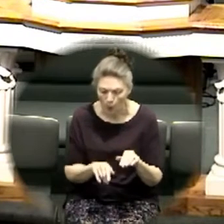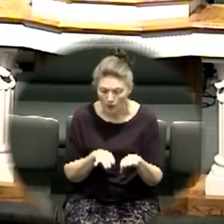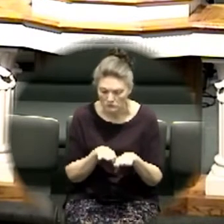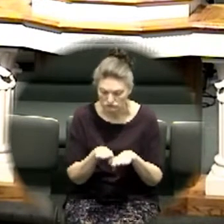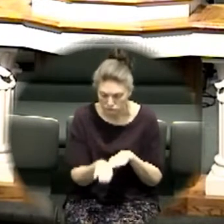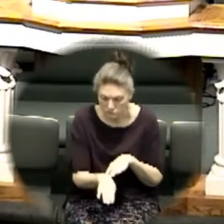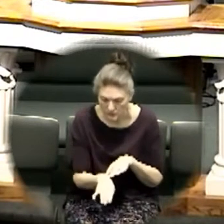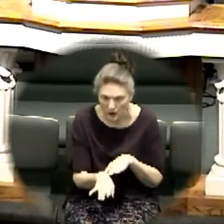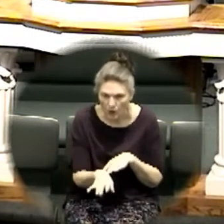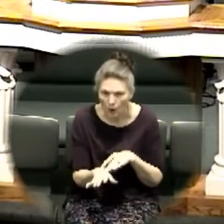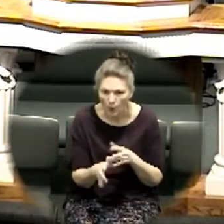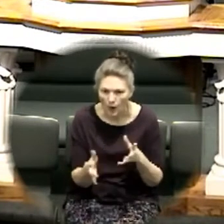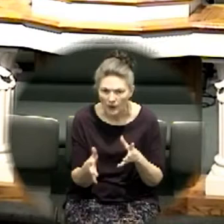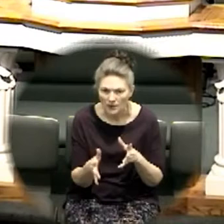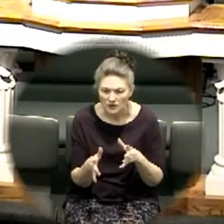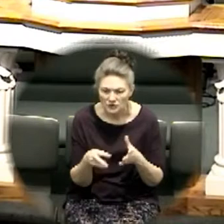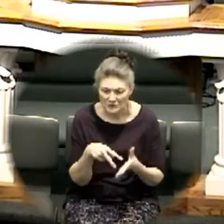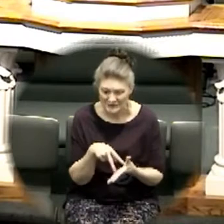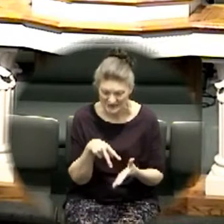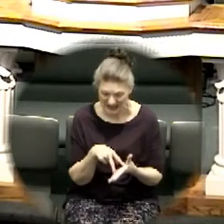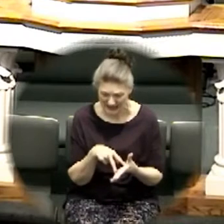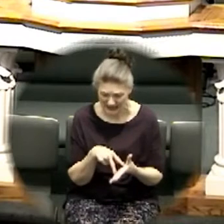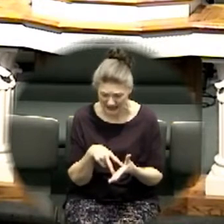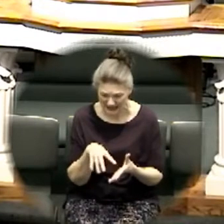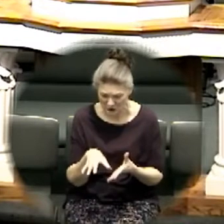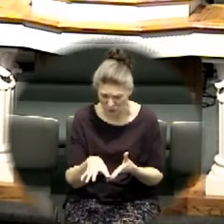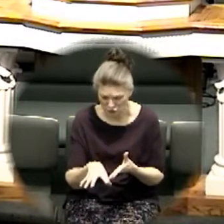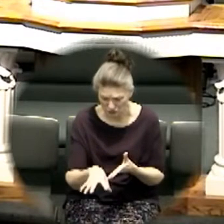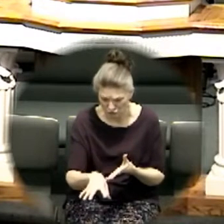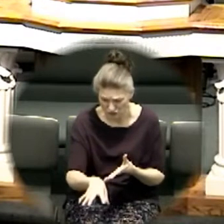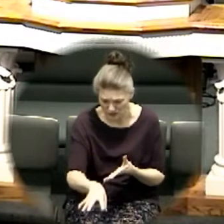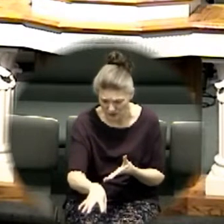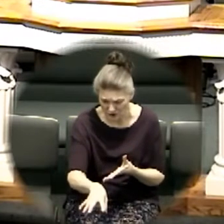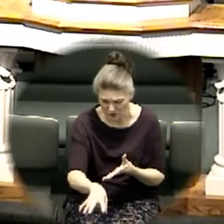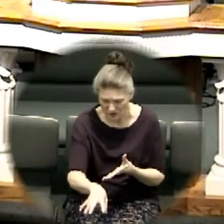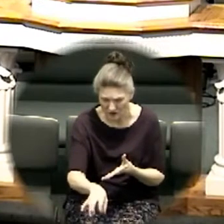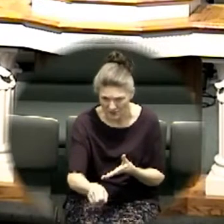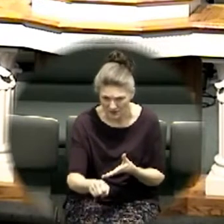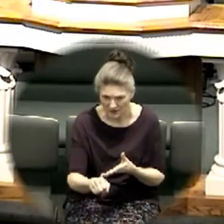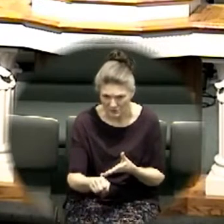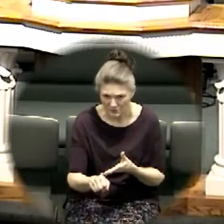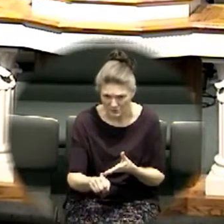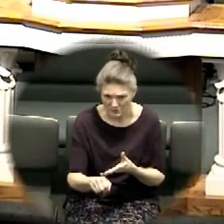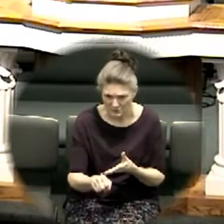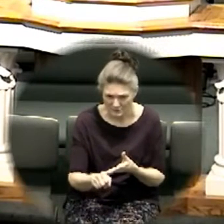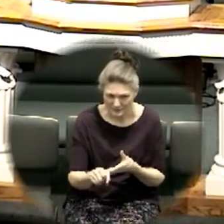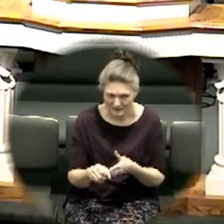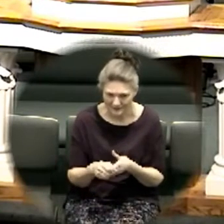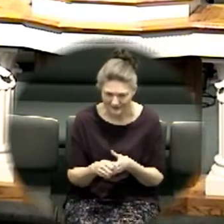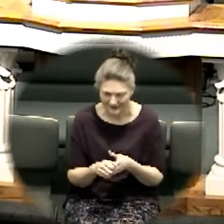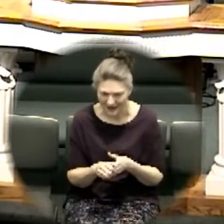step when she's standing within arm's reach of him violating governor Pritzker's rules